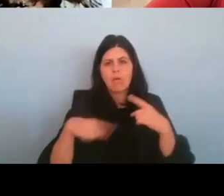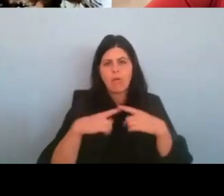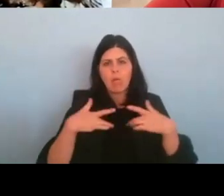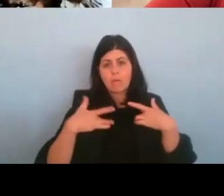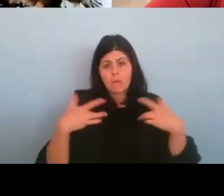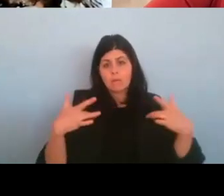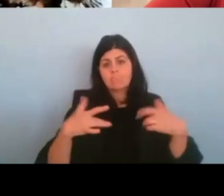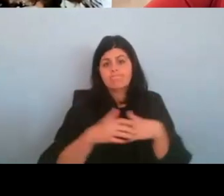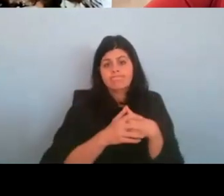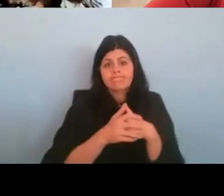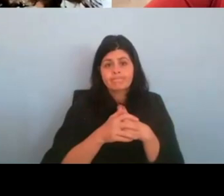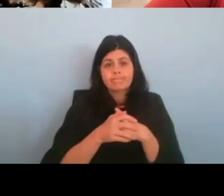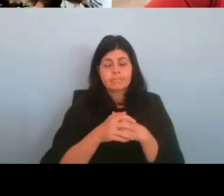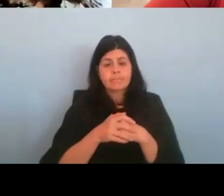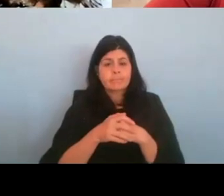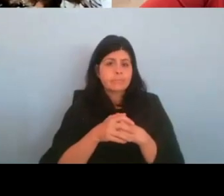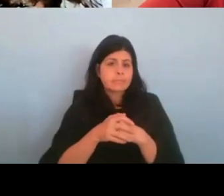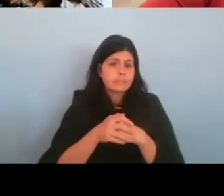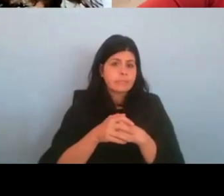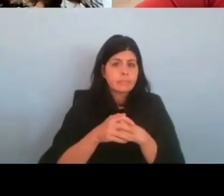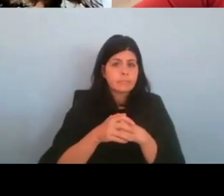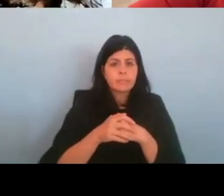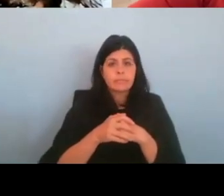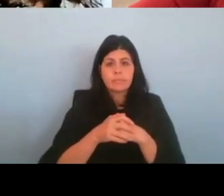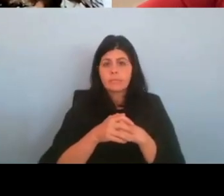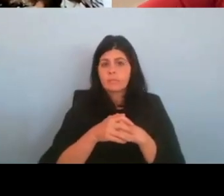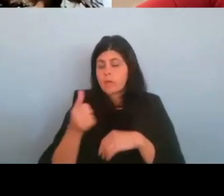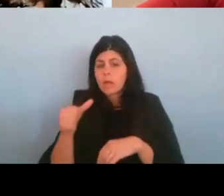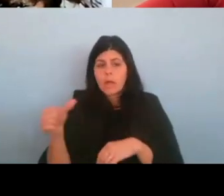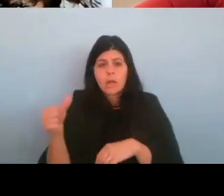Thank you. Did any of our panelists wanted to add to that topic?